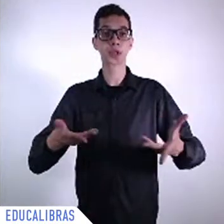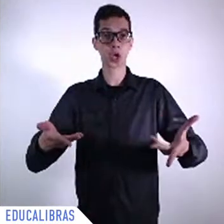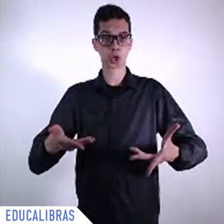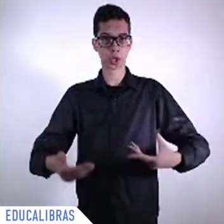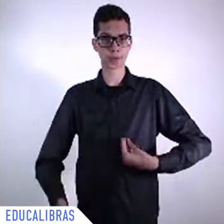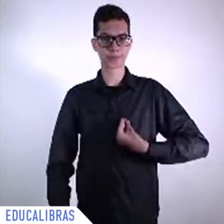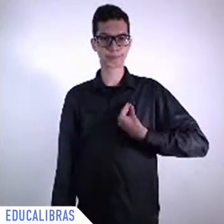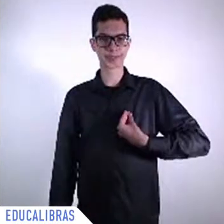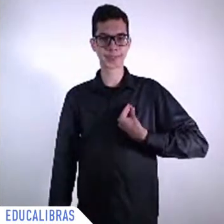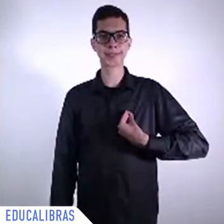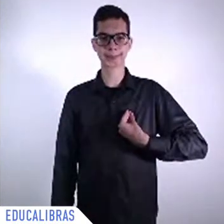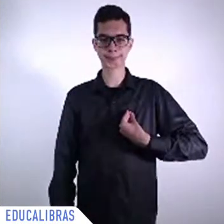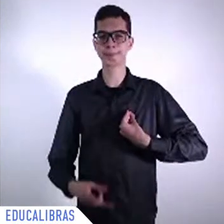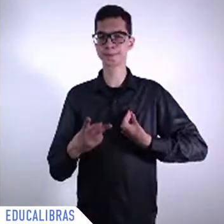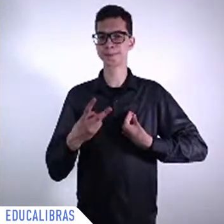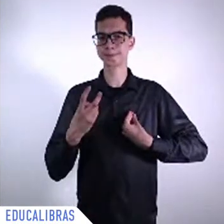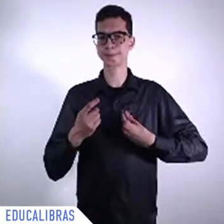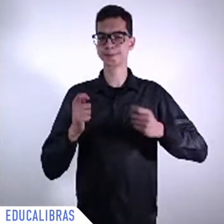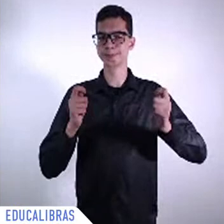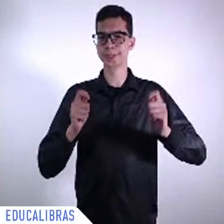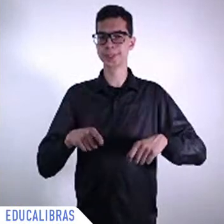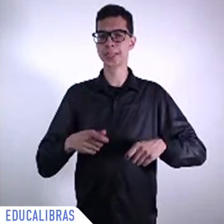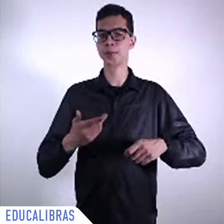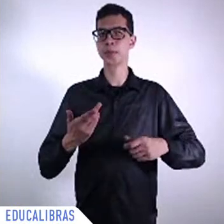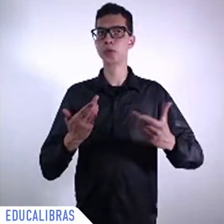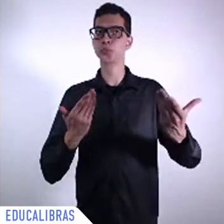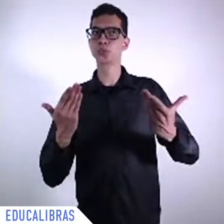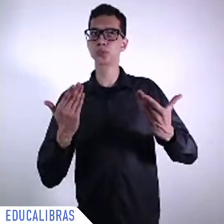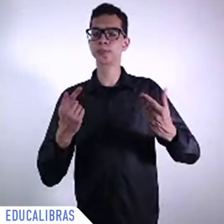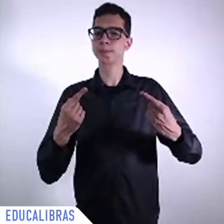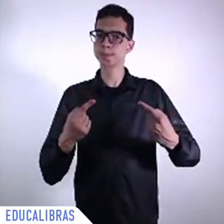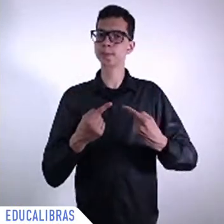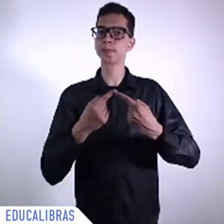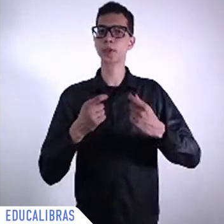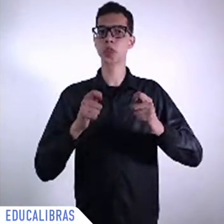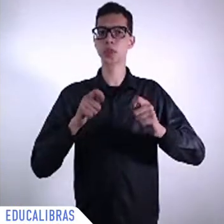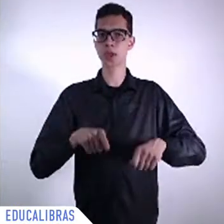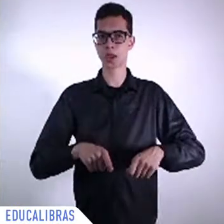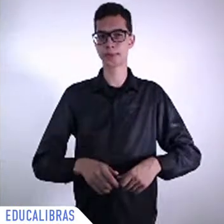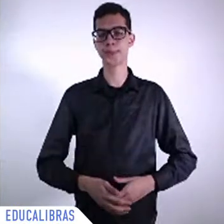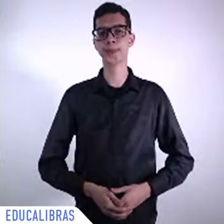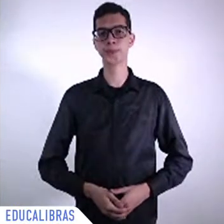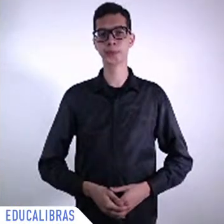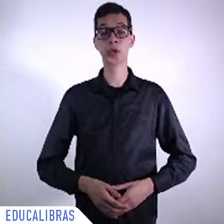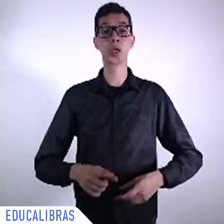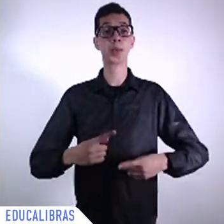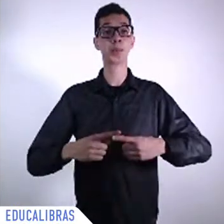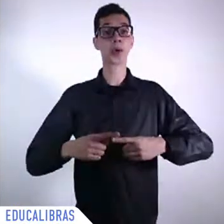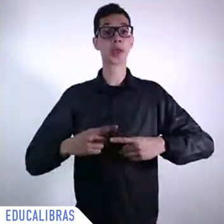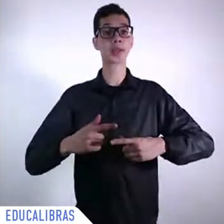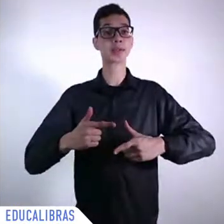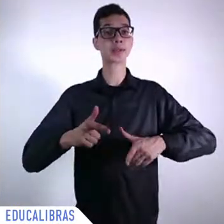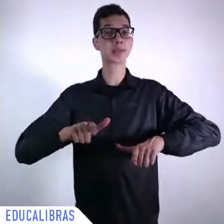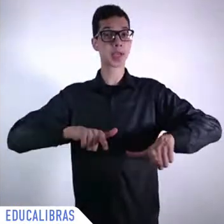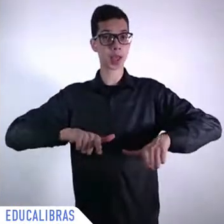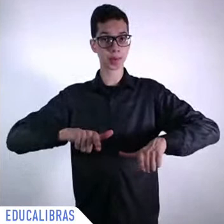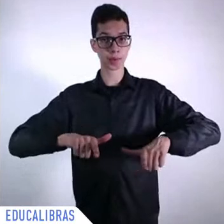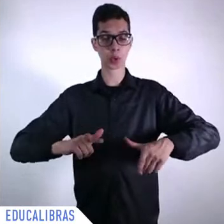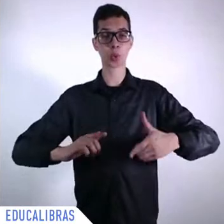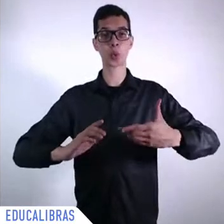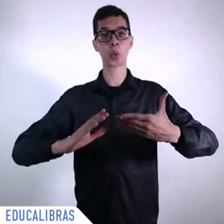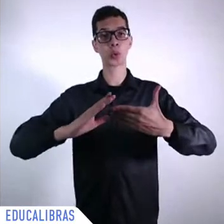as Director General of UNESCO that the collection of his works were included